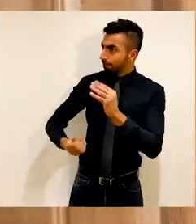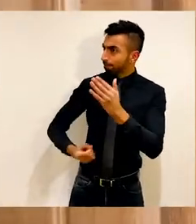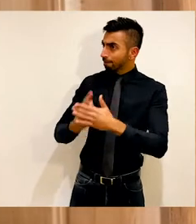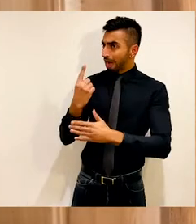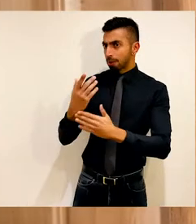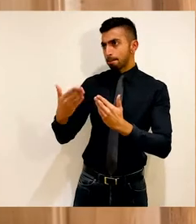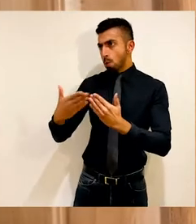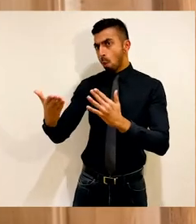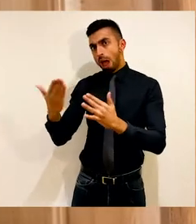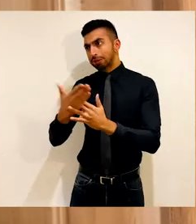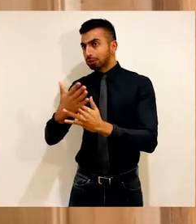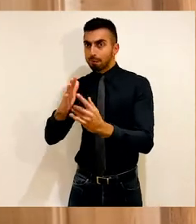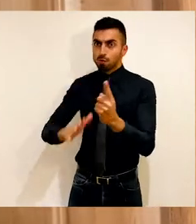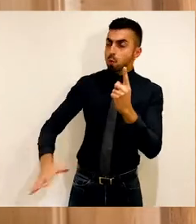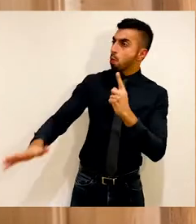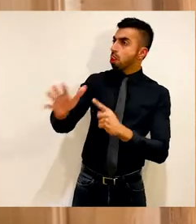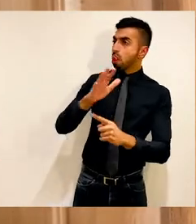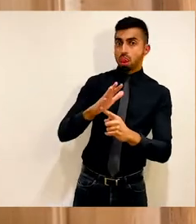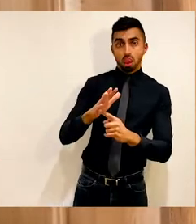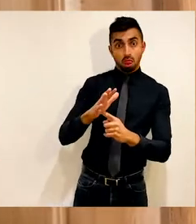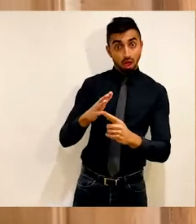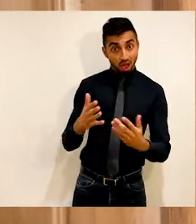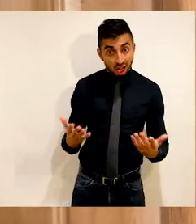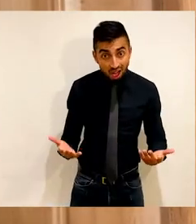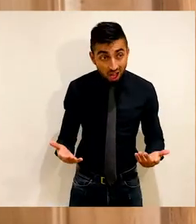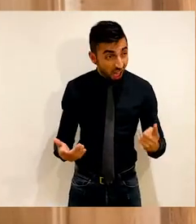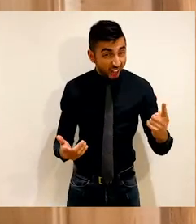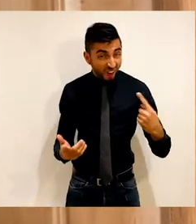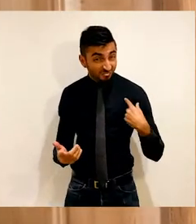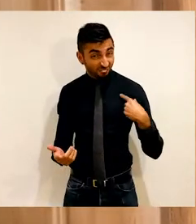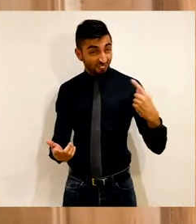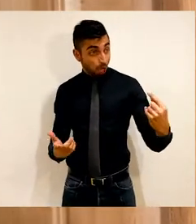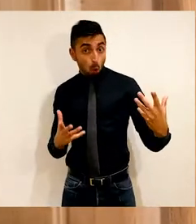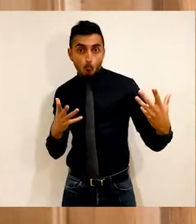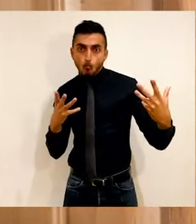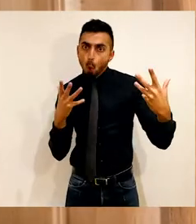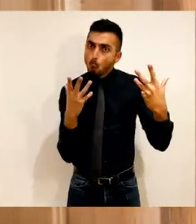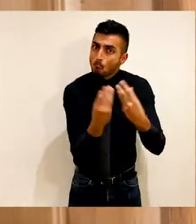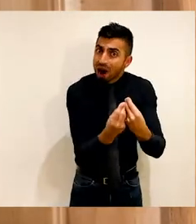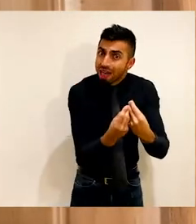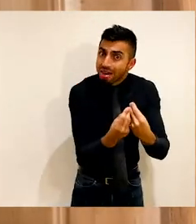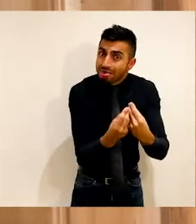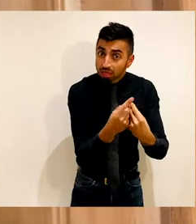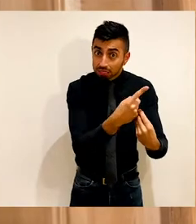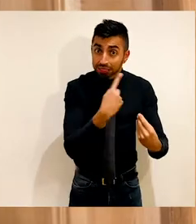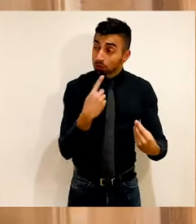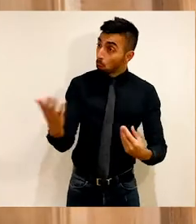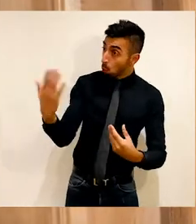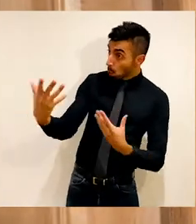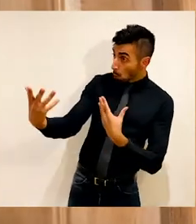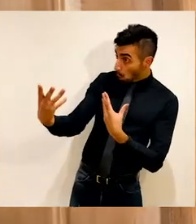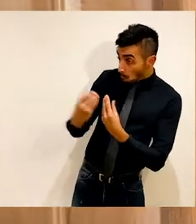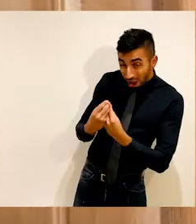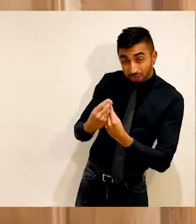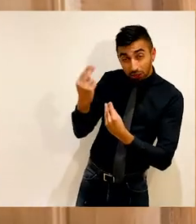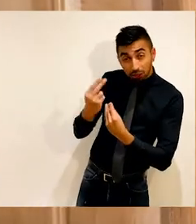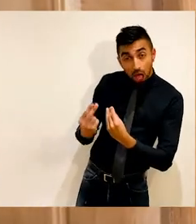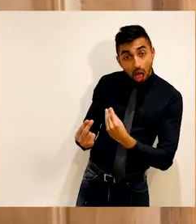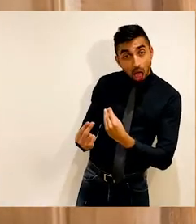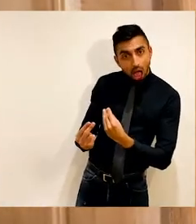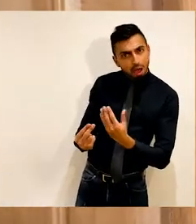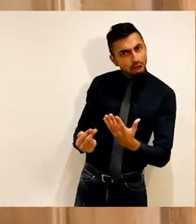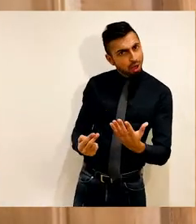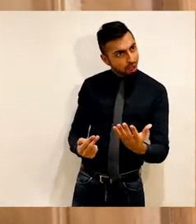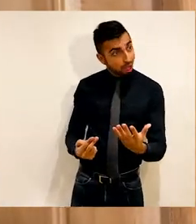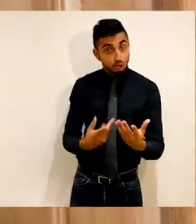to be more accessible for all of you. They invited me to the table, asked me to co-design with